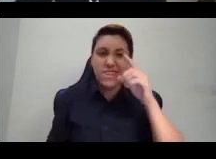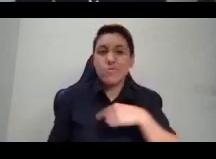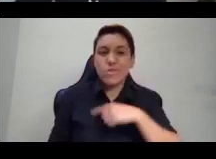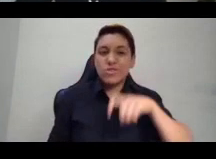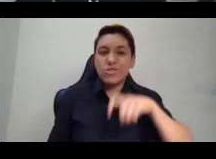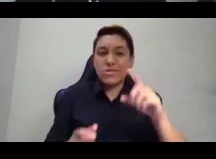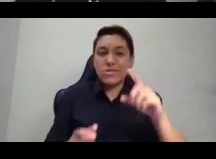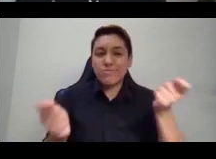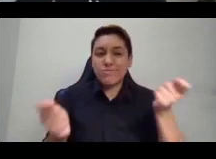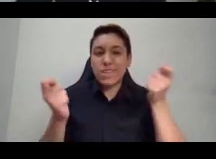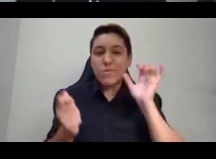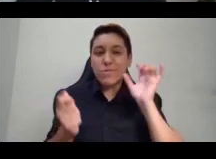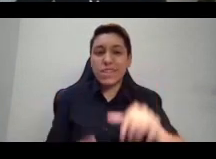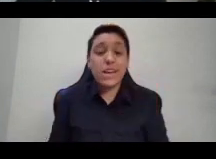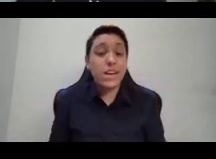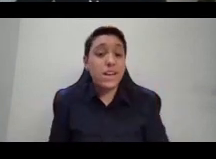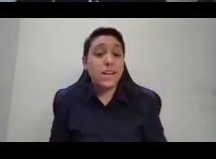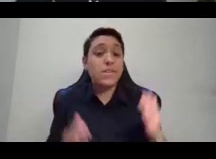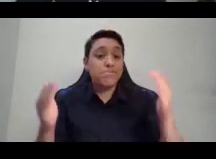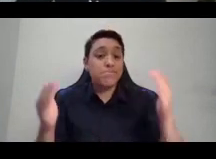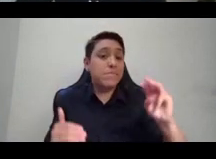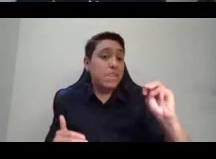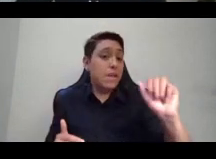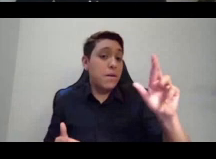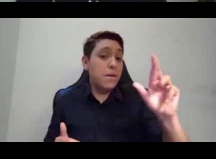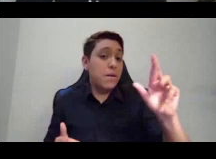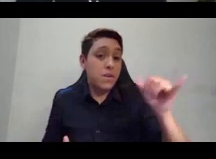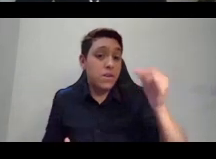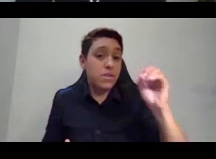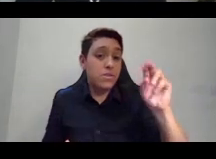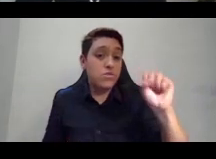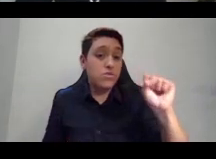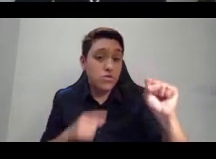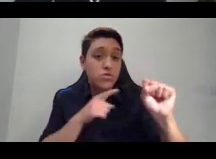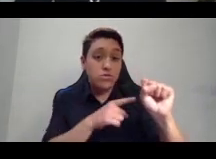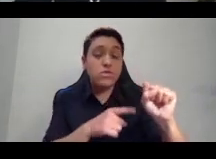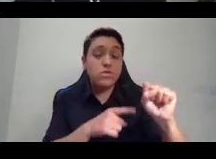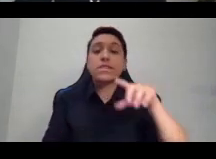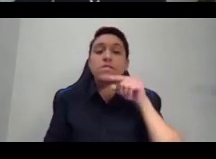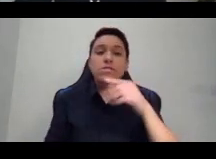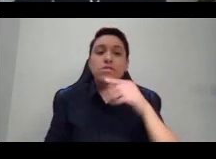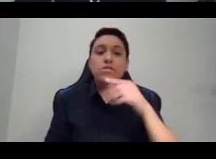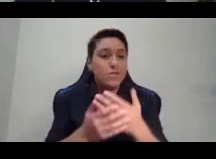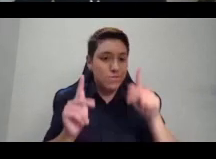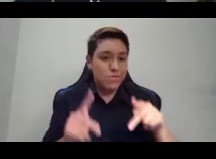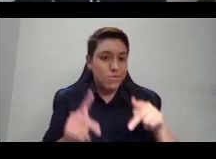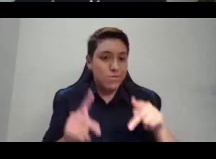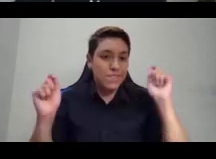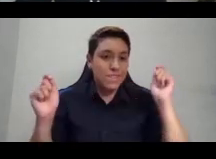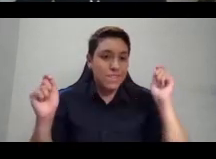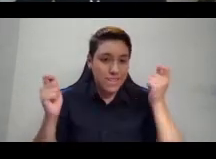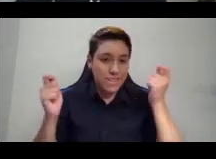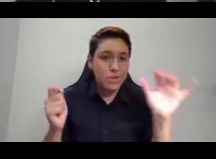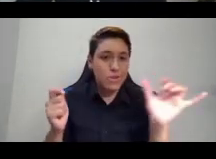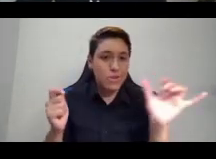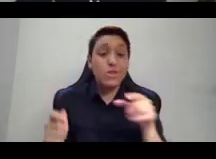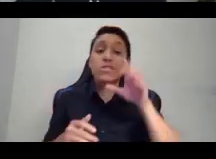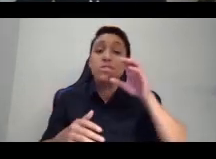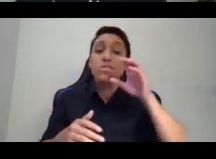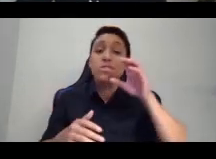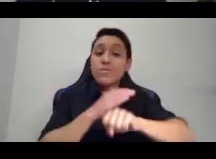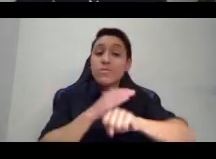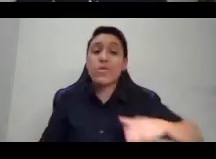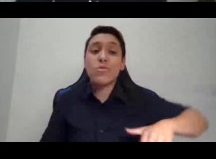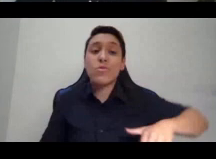Mary Jones is another person worth celebrating. She was born and raised in New Orleans